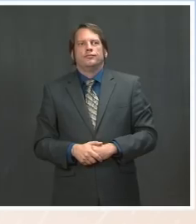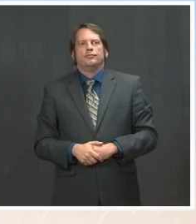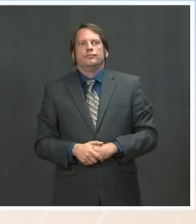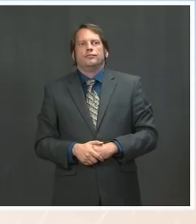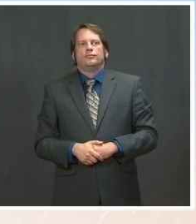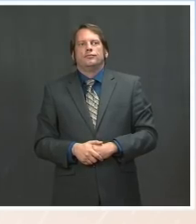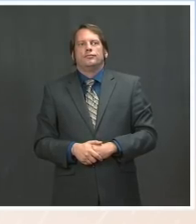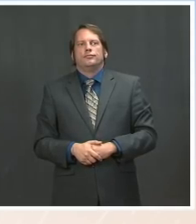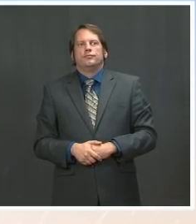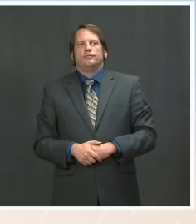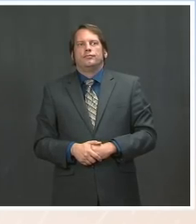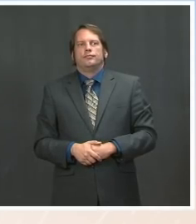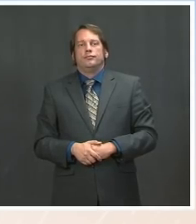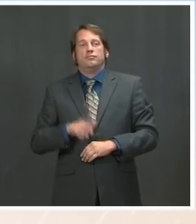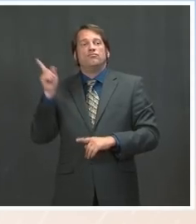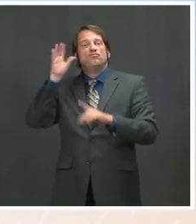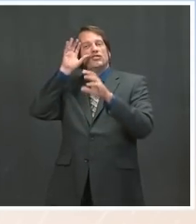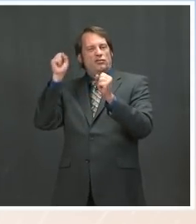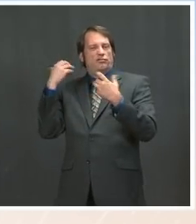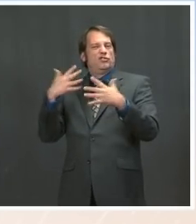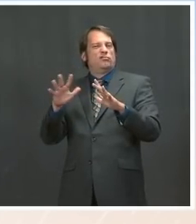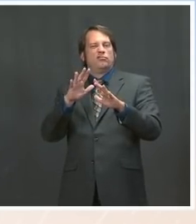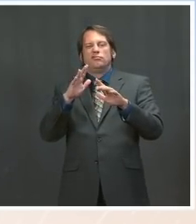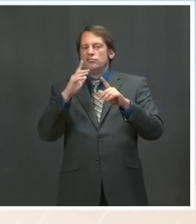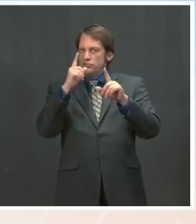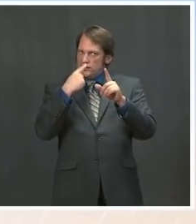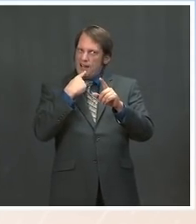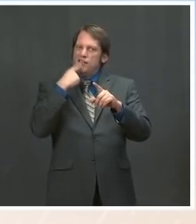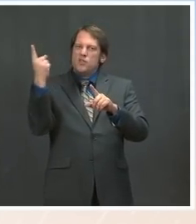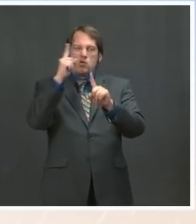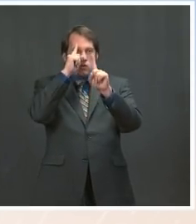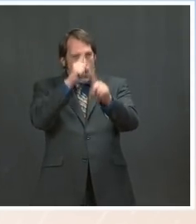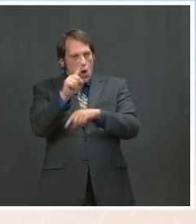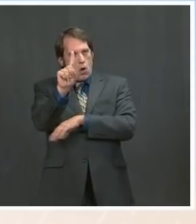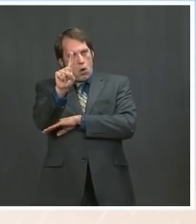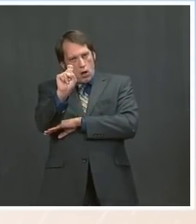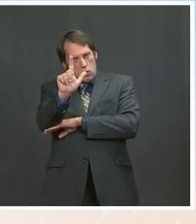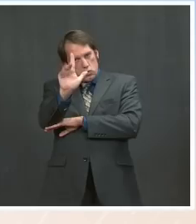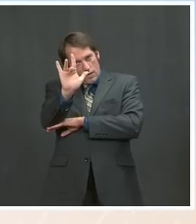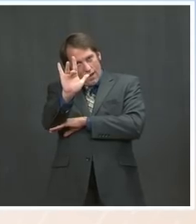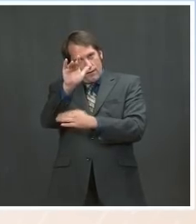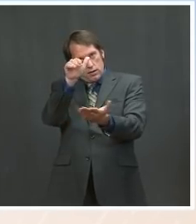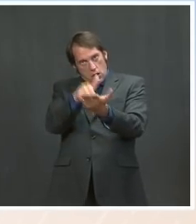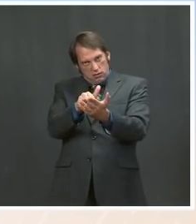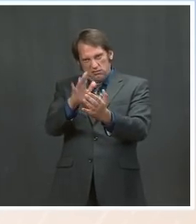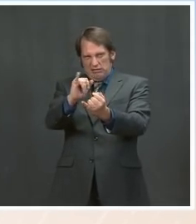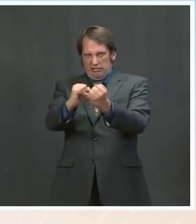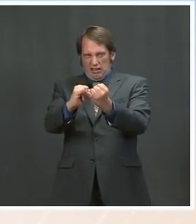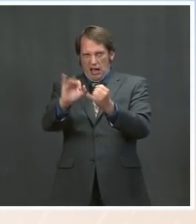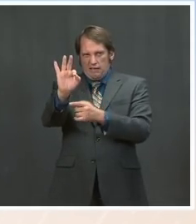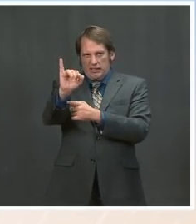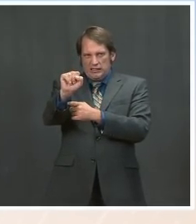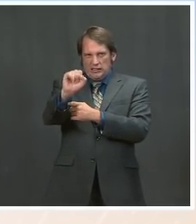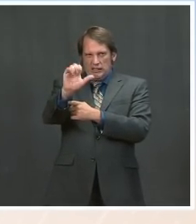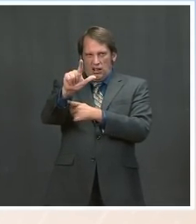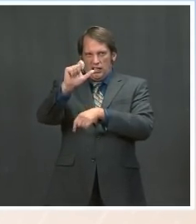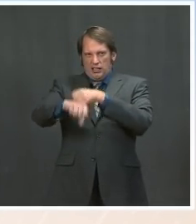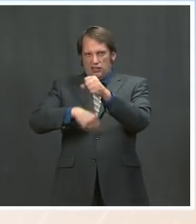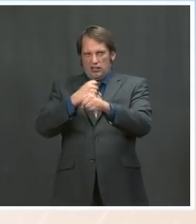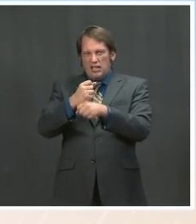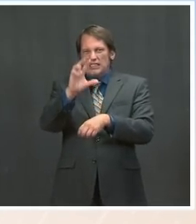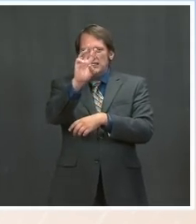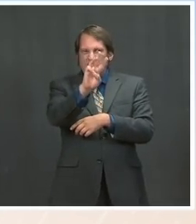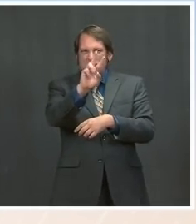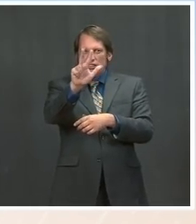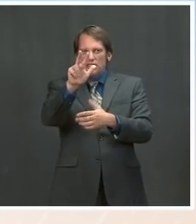125,000 by the end of the next fiscal year. And 62,500 — sorry, that was a tongue twister —